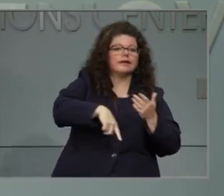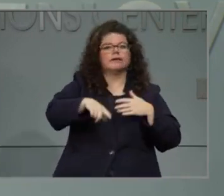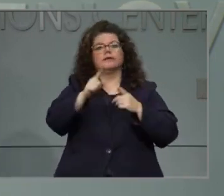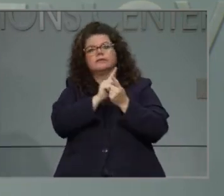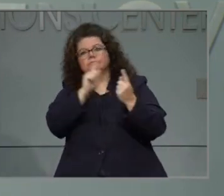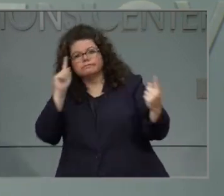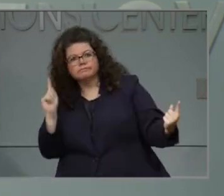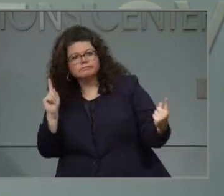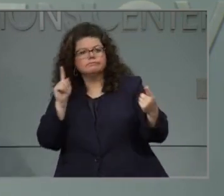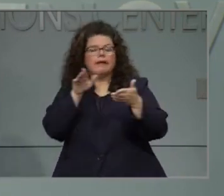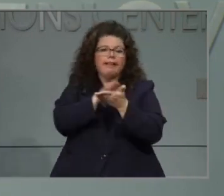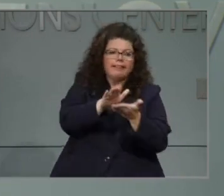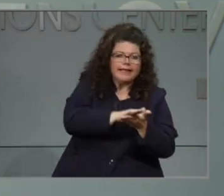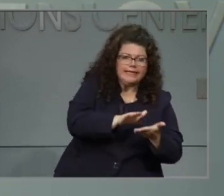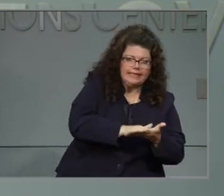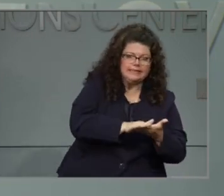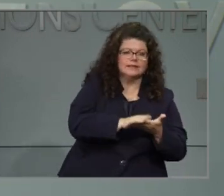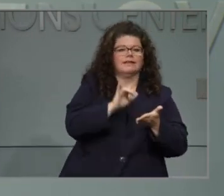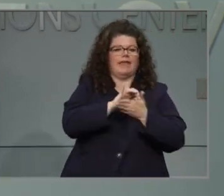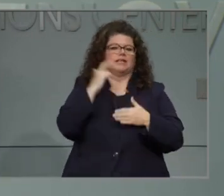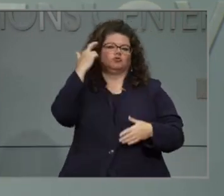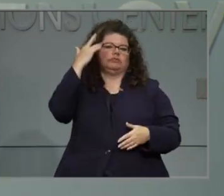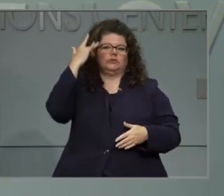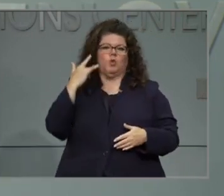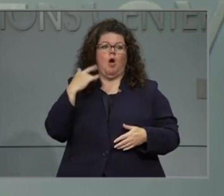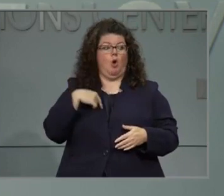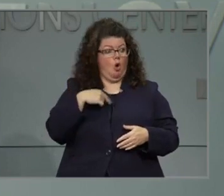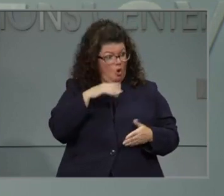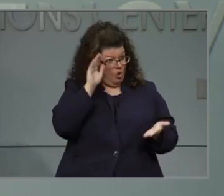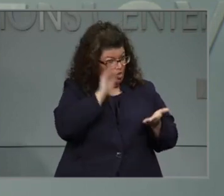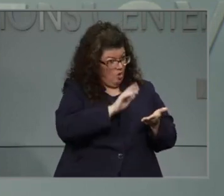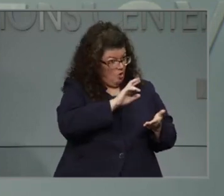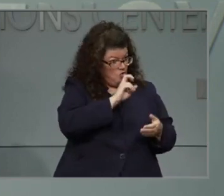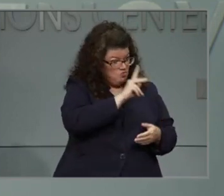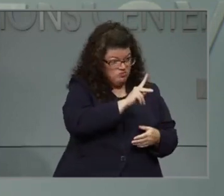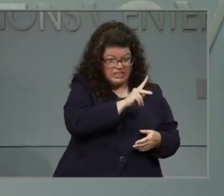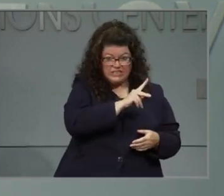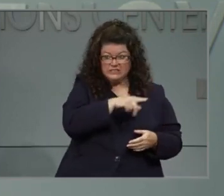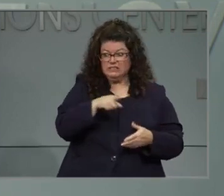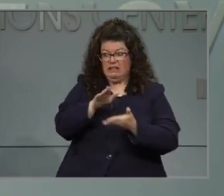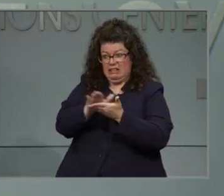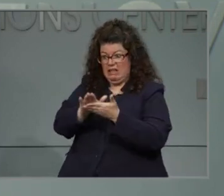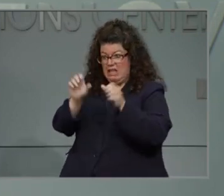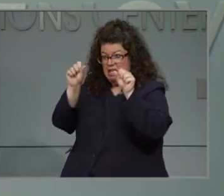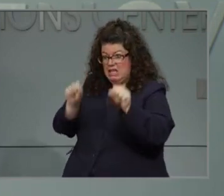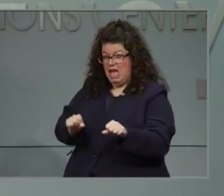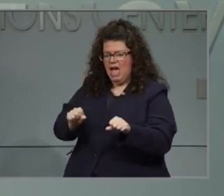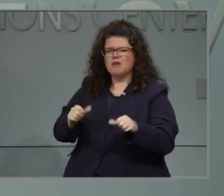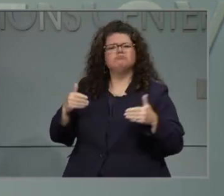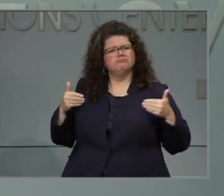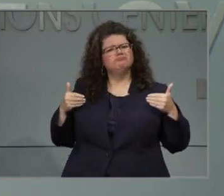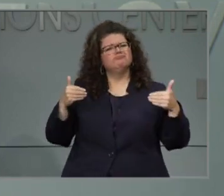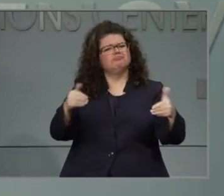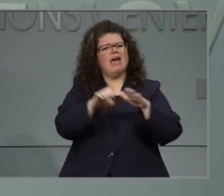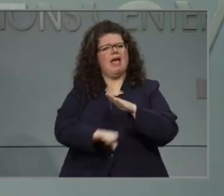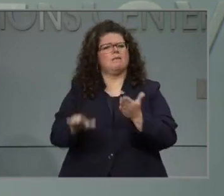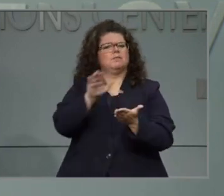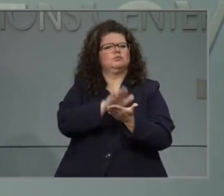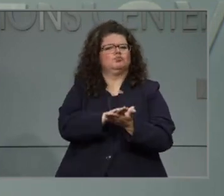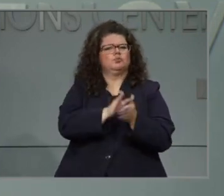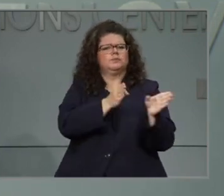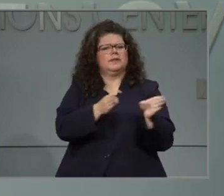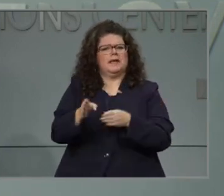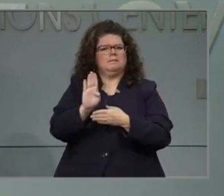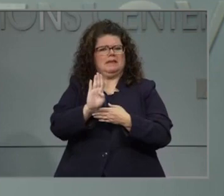lower risk, and that is what's making us say we can go forward with kindergarten through fifth grade at this time for Plan B.